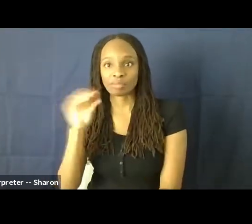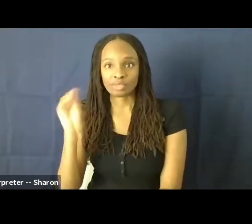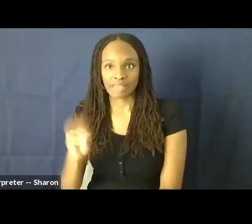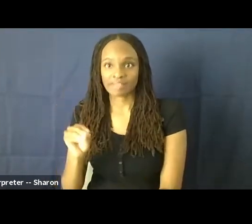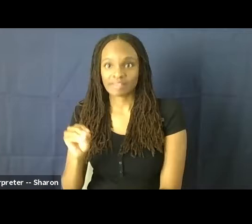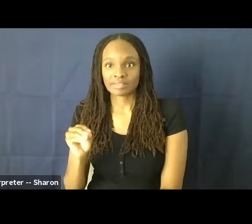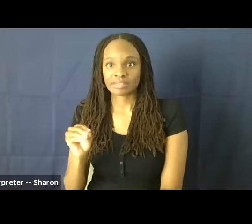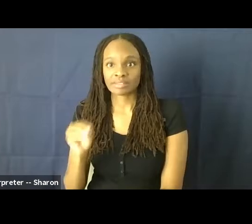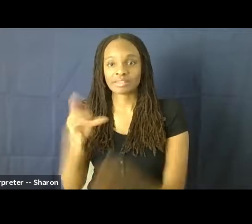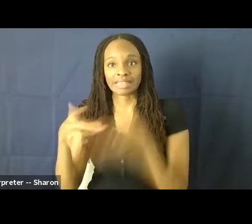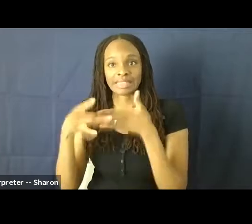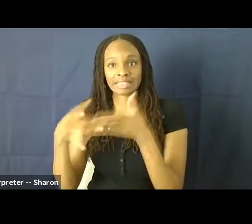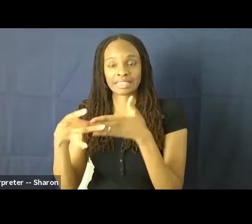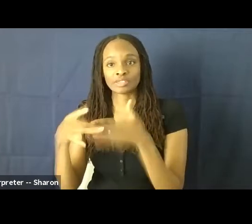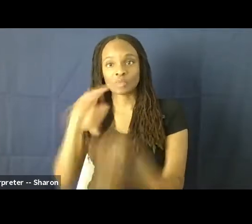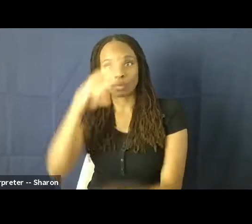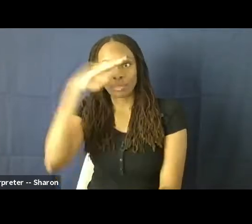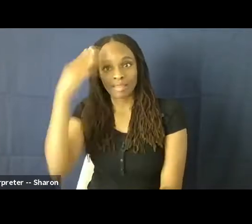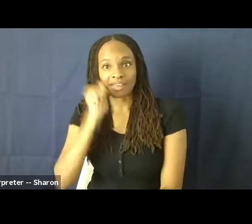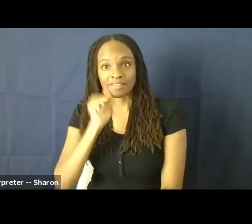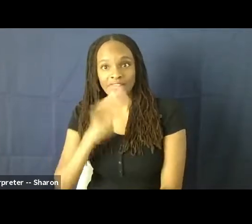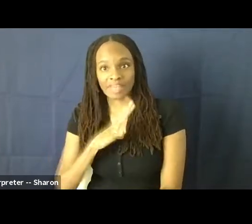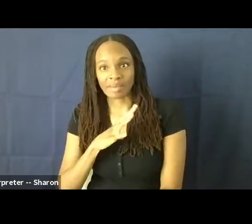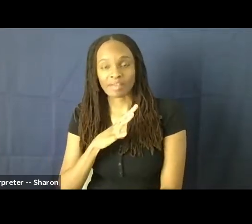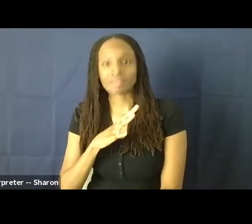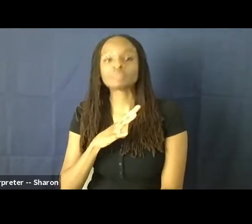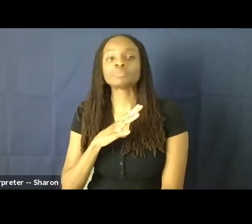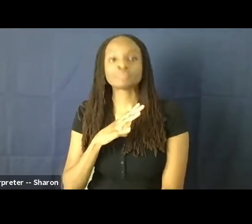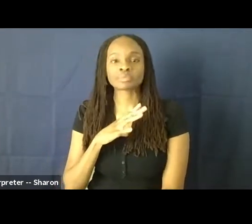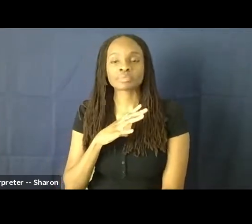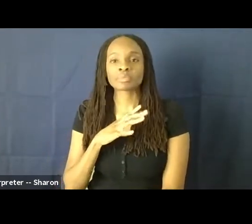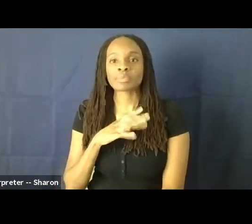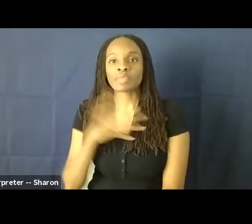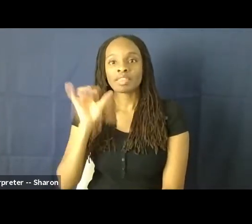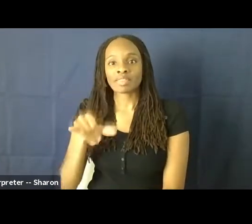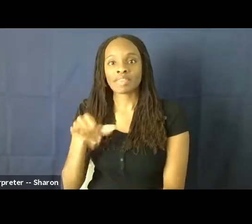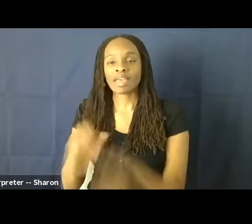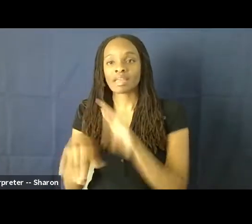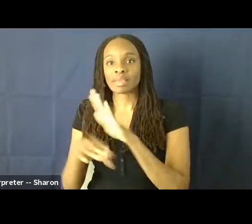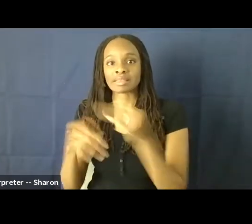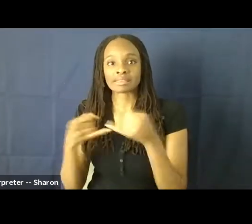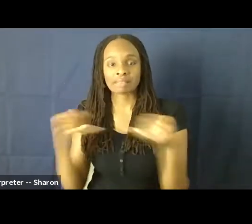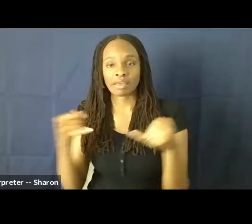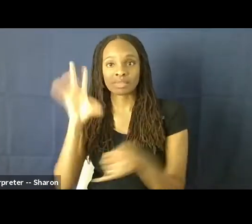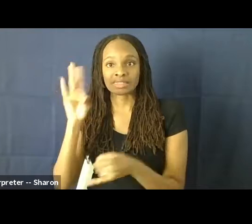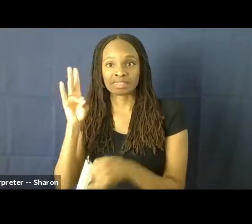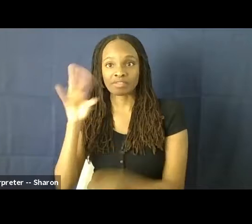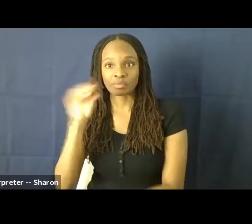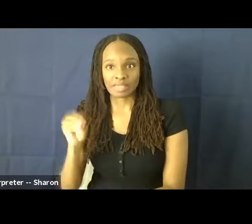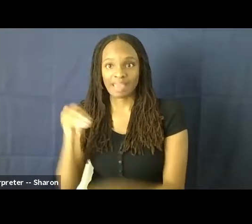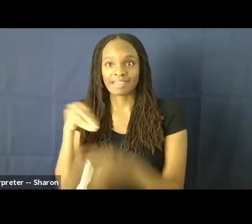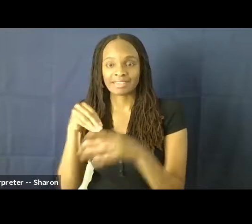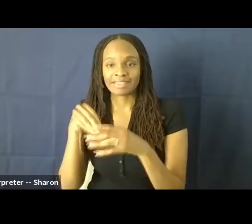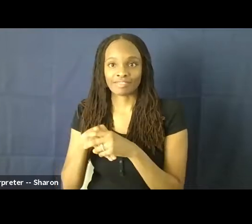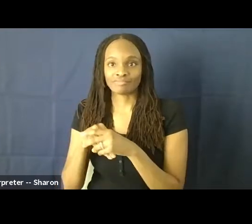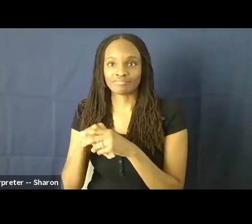leads were black and female, and only as I said, that baseline was 7% in the population at large. However,